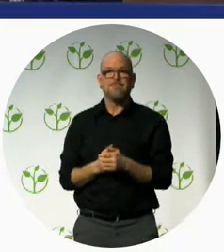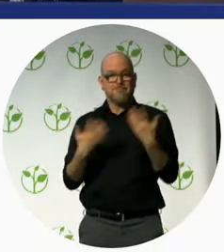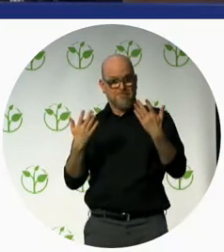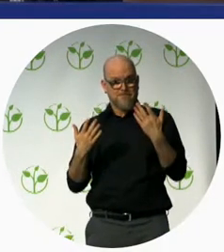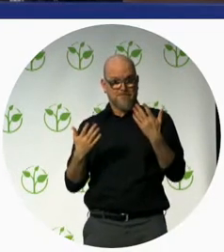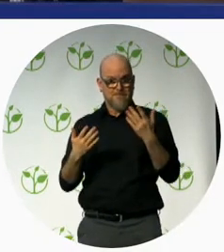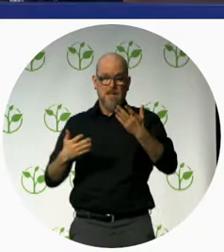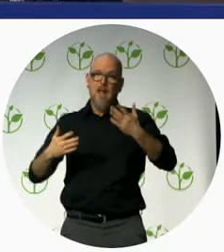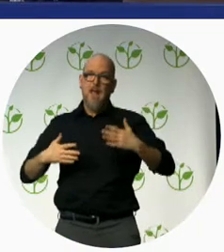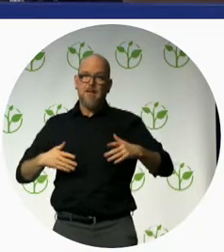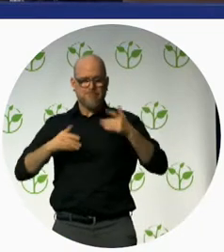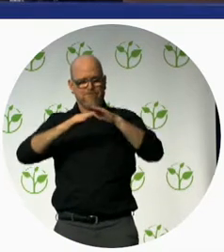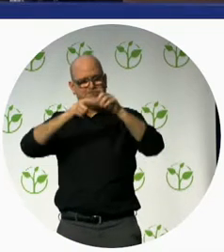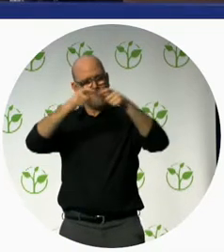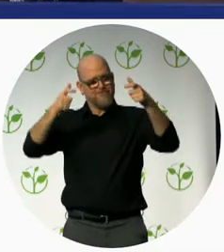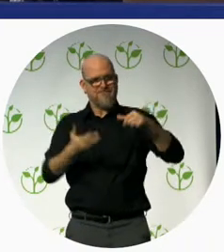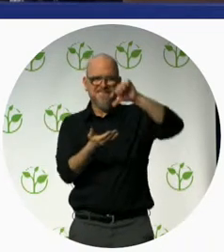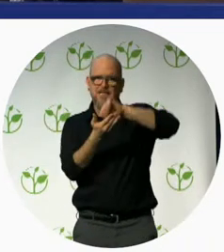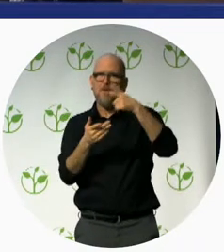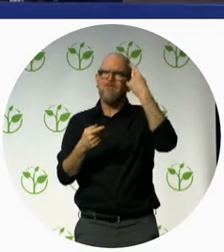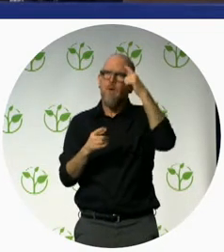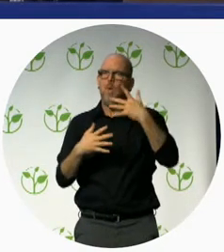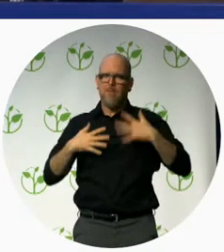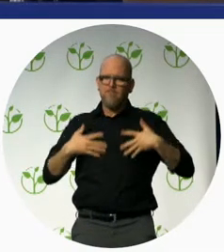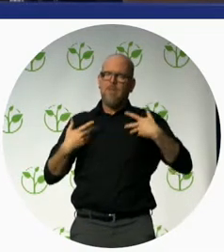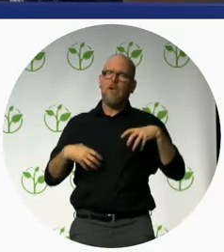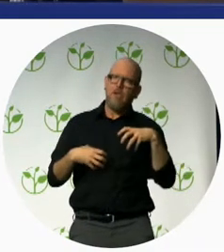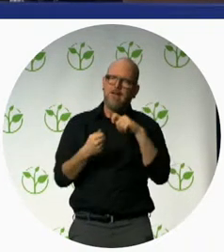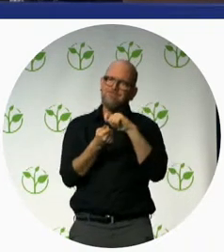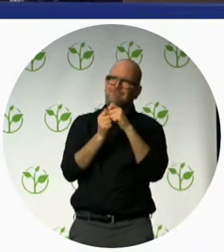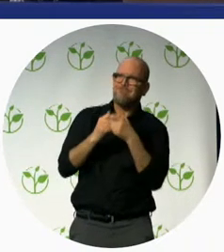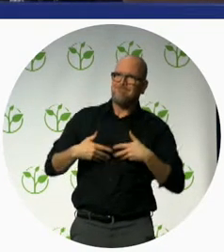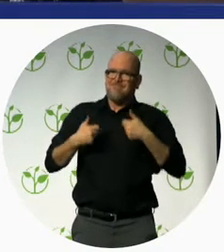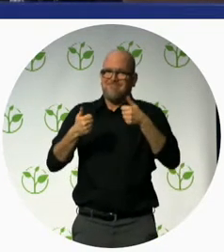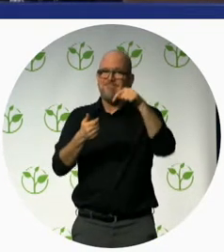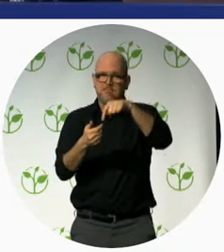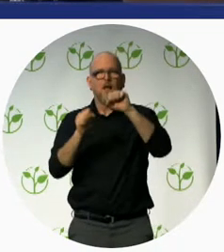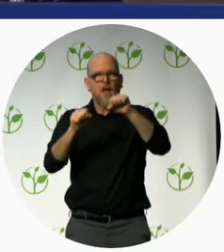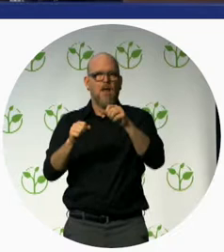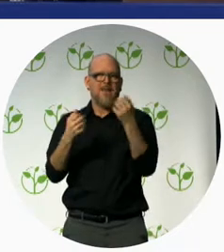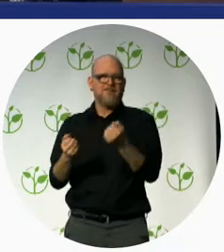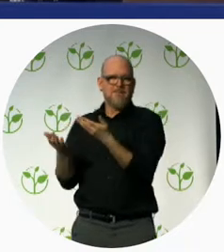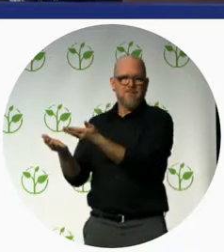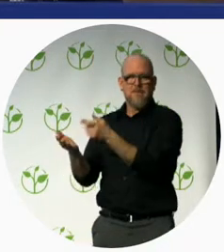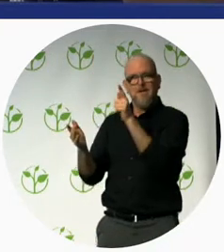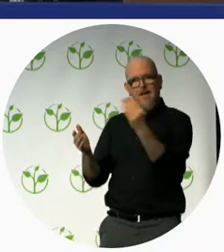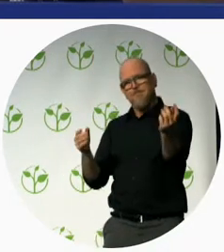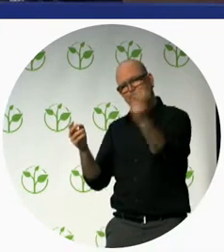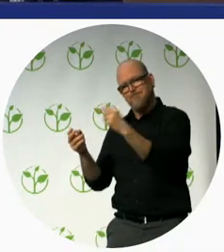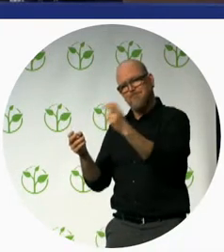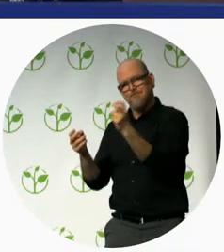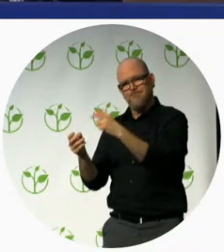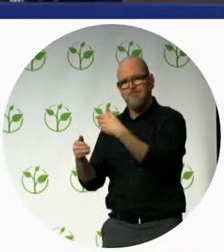inclusive education linking them with the mainstream education as well whenever it is possible at the community level at we are focusing on community